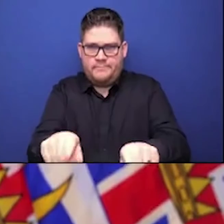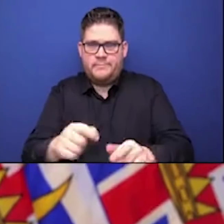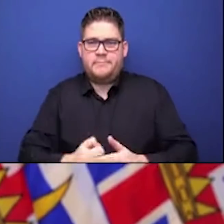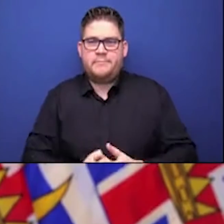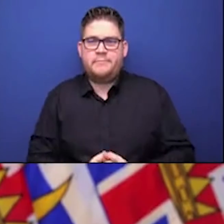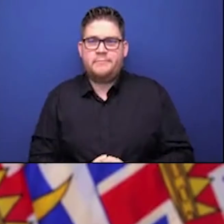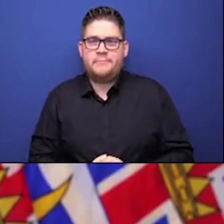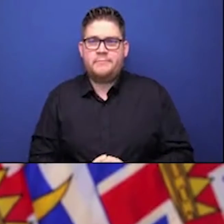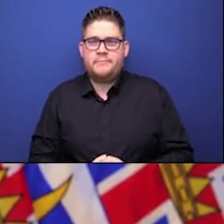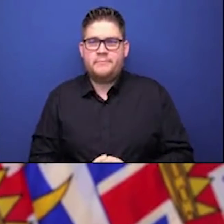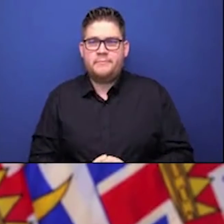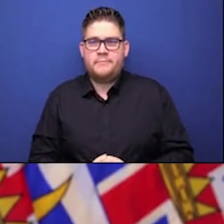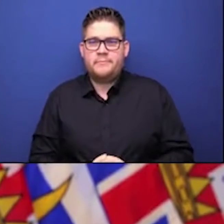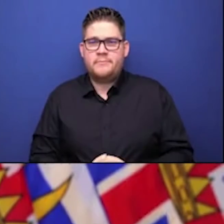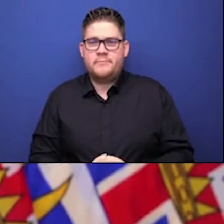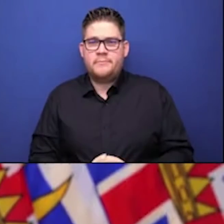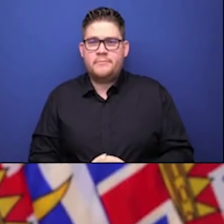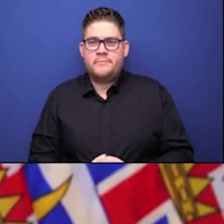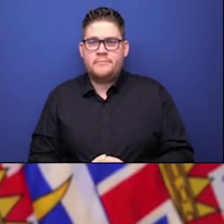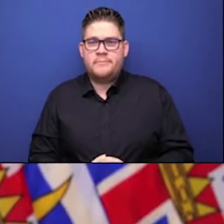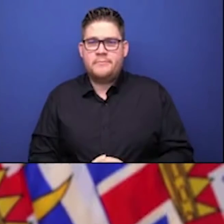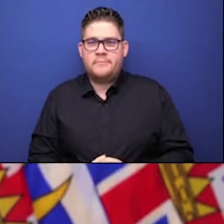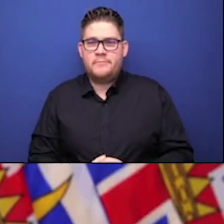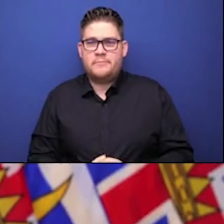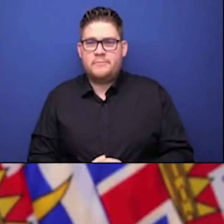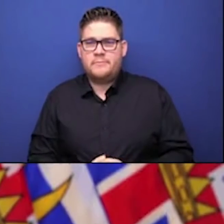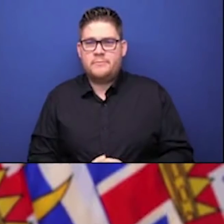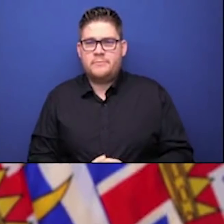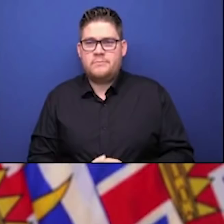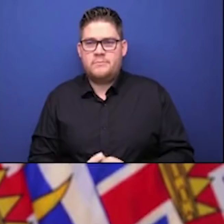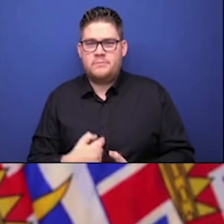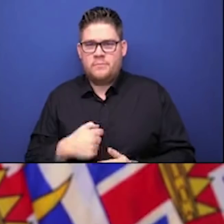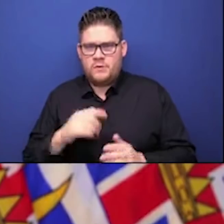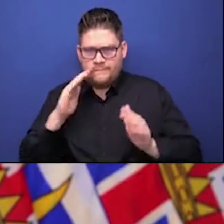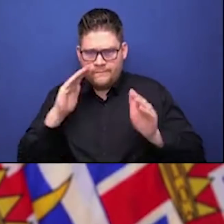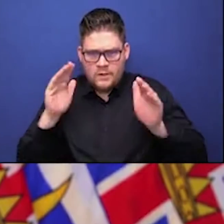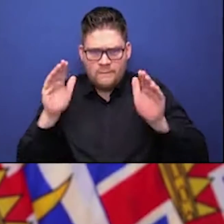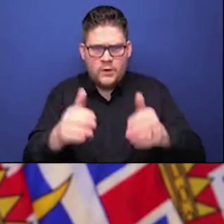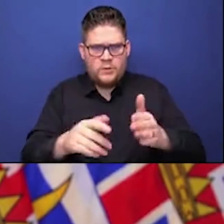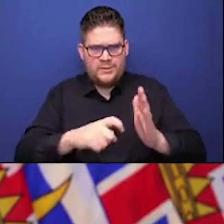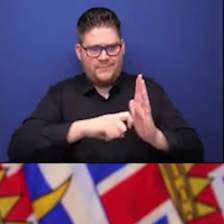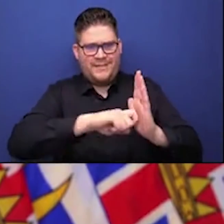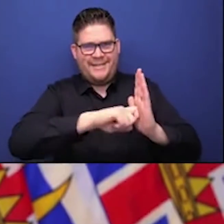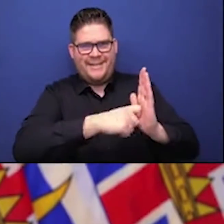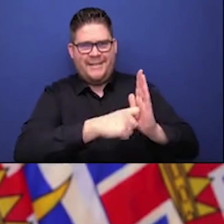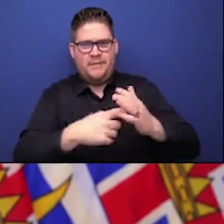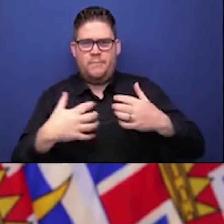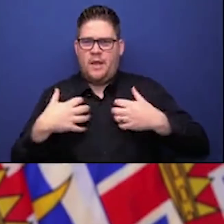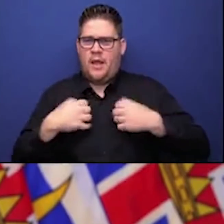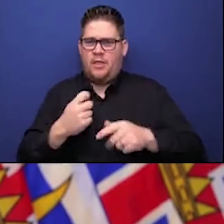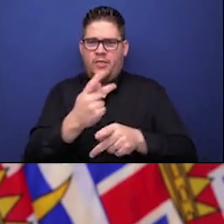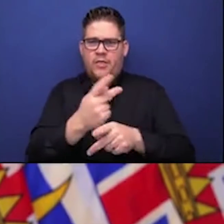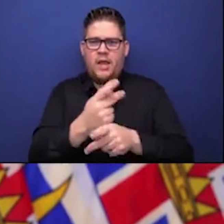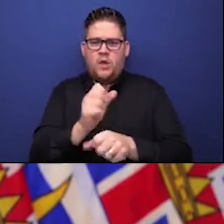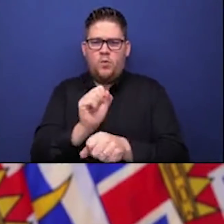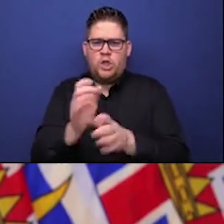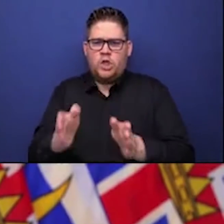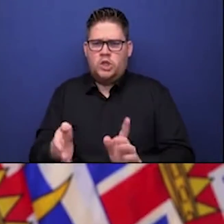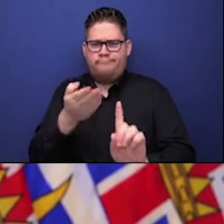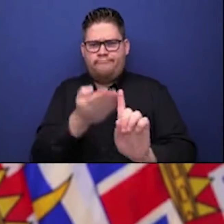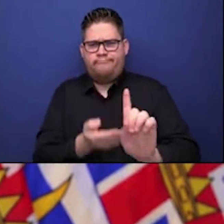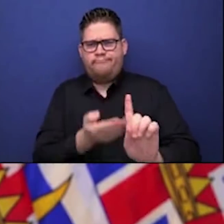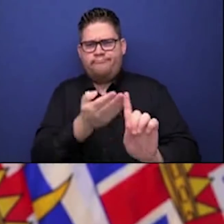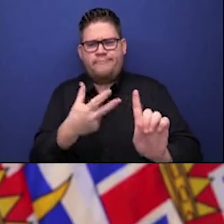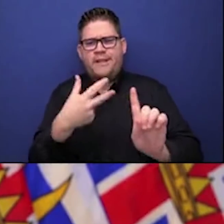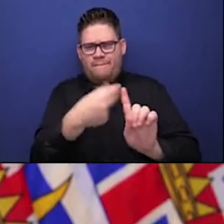our key essential workers who are not able to work from home. And we've had a number of places and communities around the province where